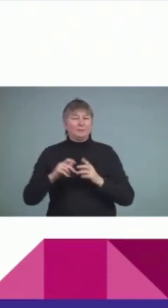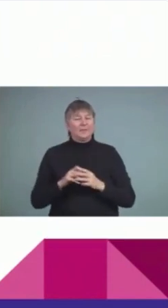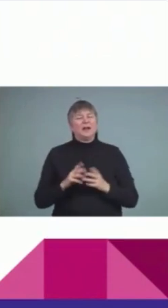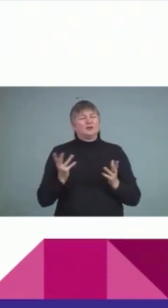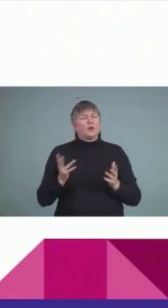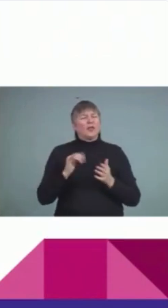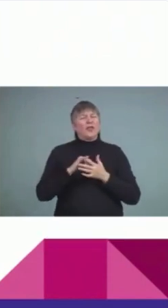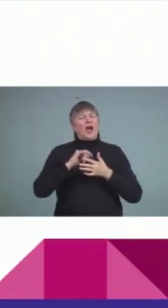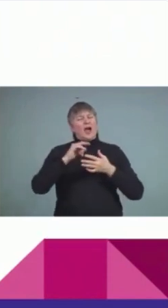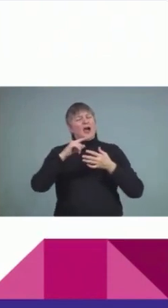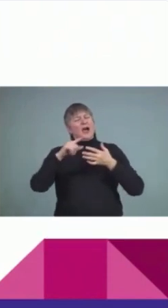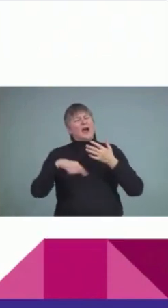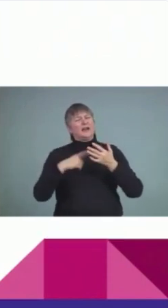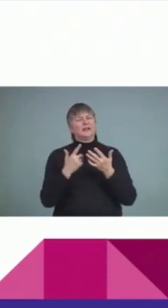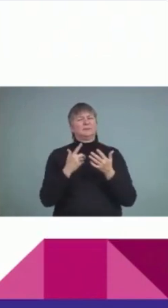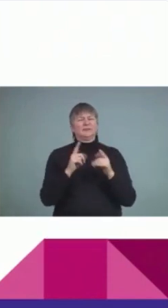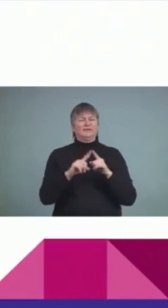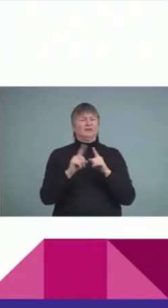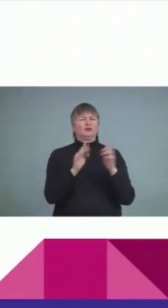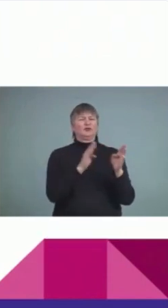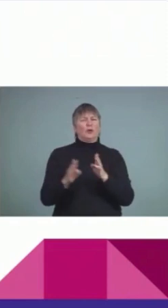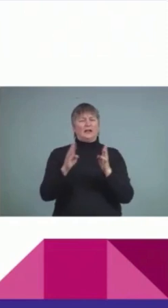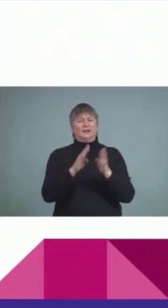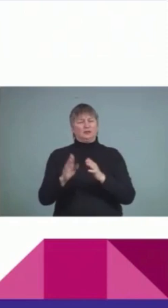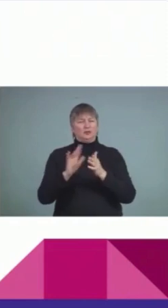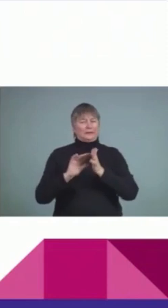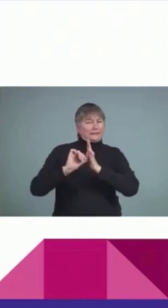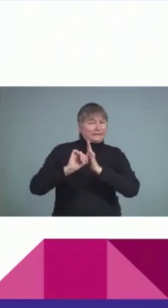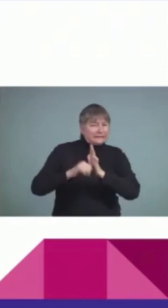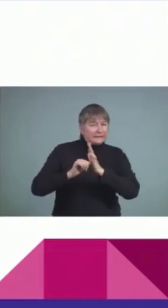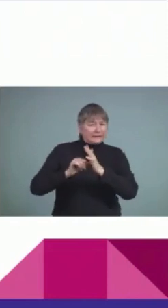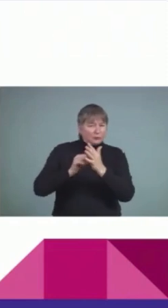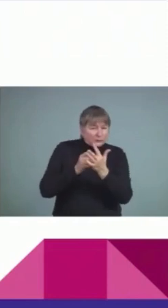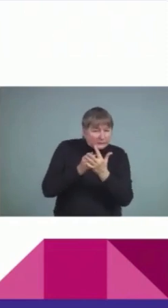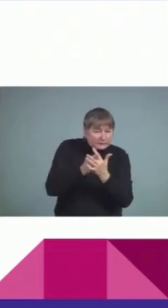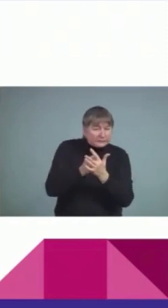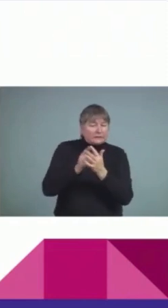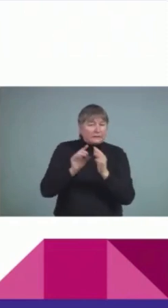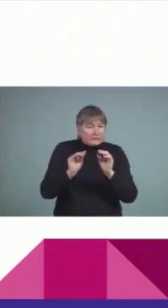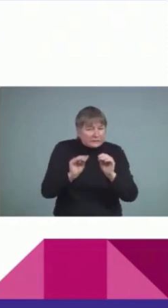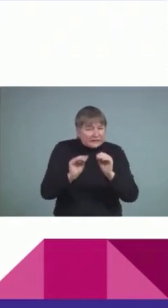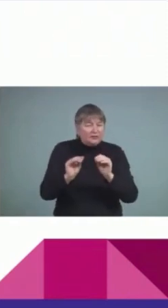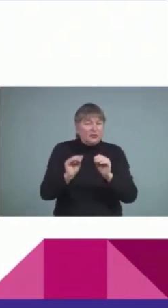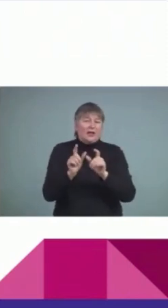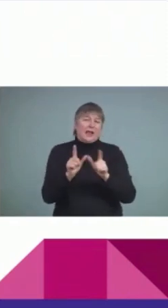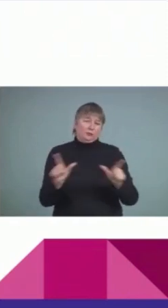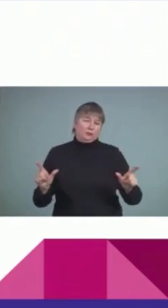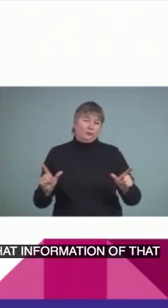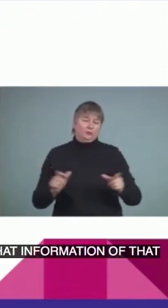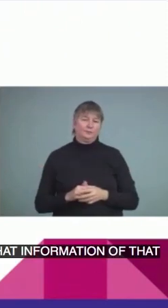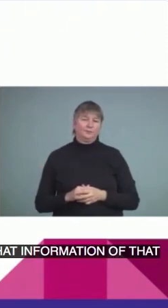and ensuring that information of that language. And of course,